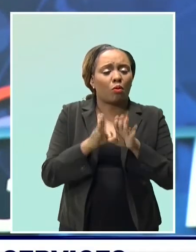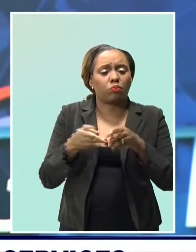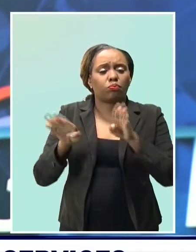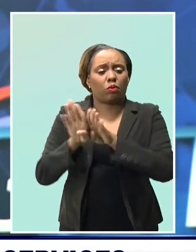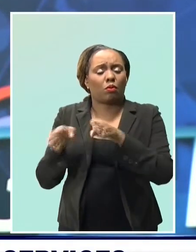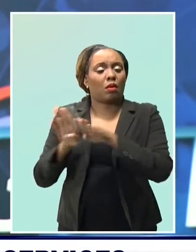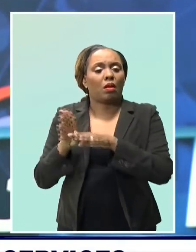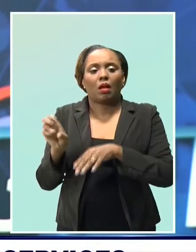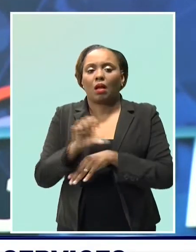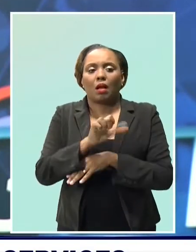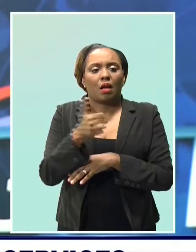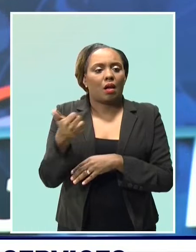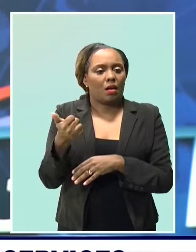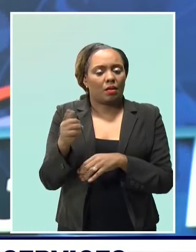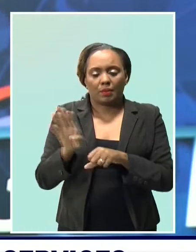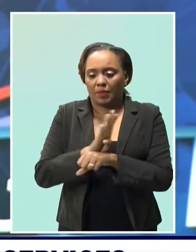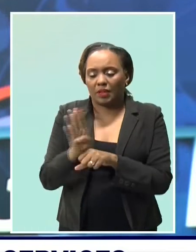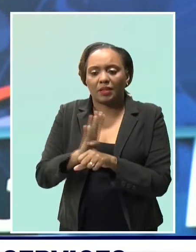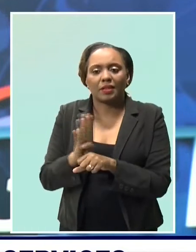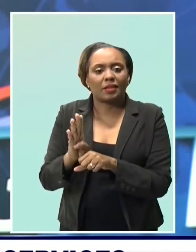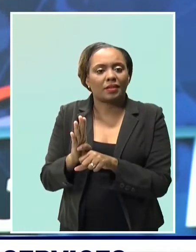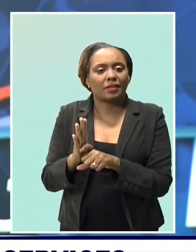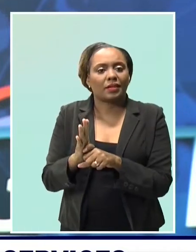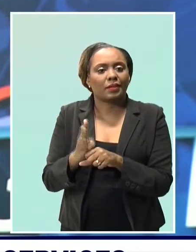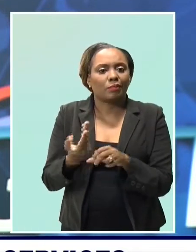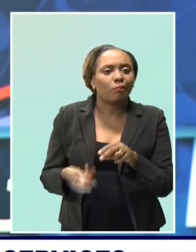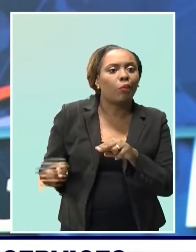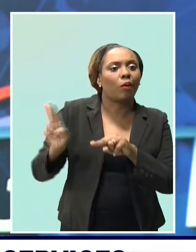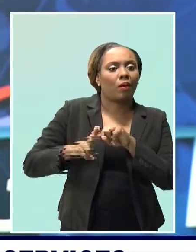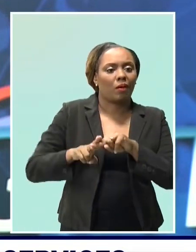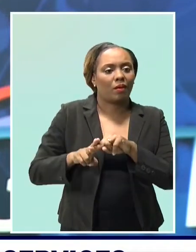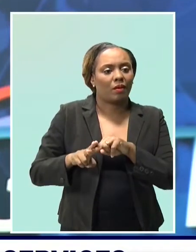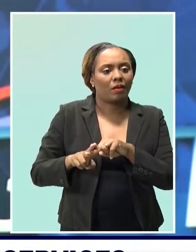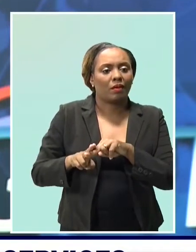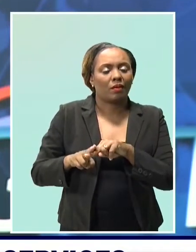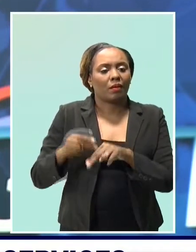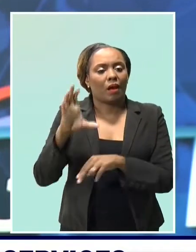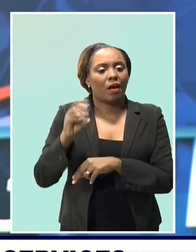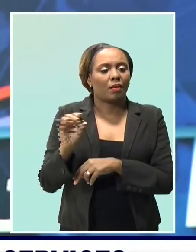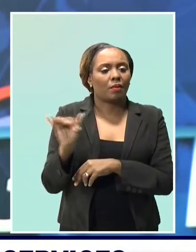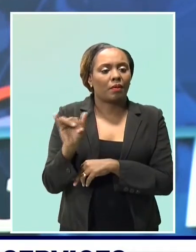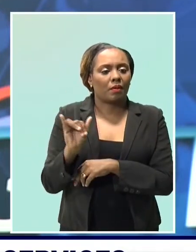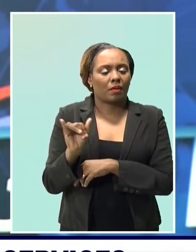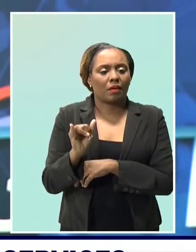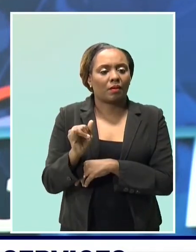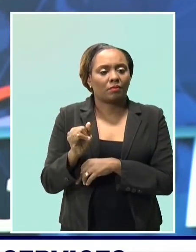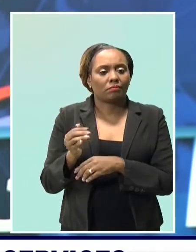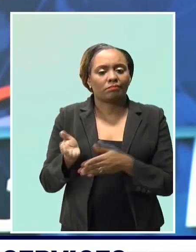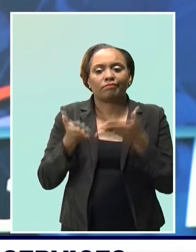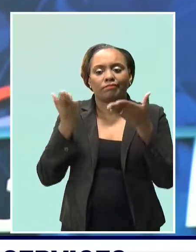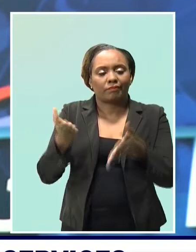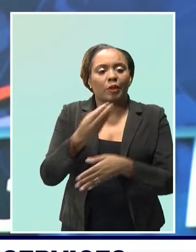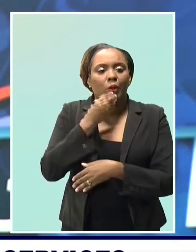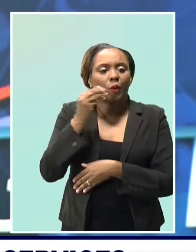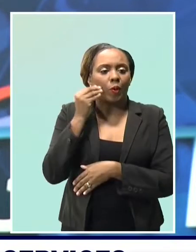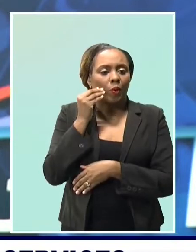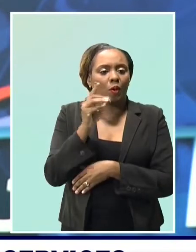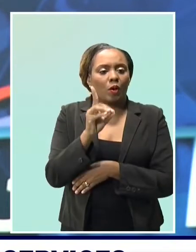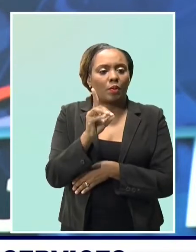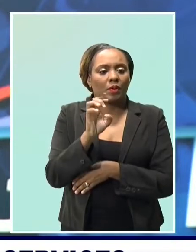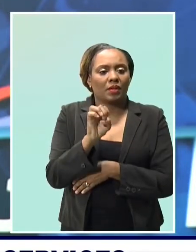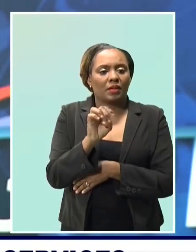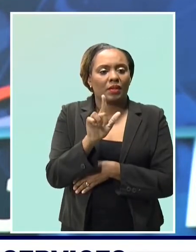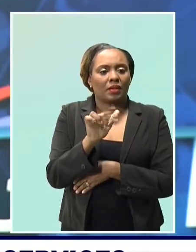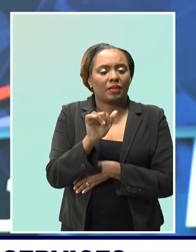others have seen a surge in demand for their services. Among them, companies specializing in home deliveries. Sharika Griffith